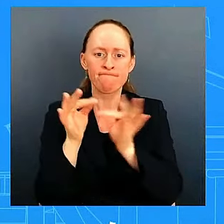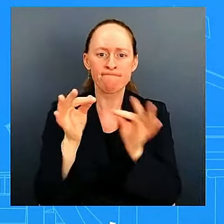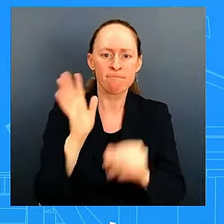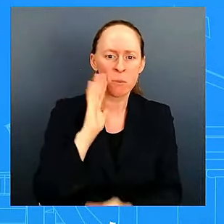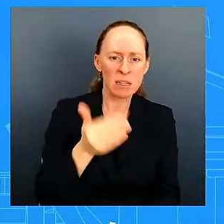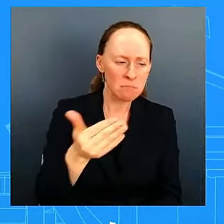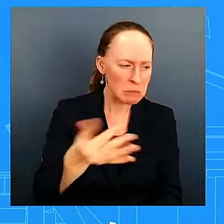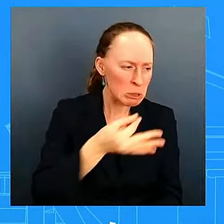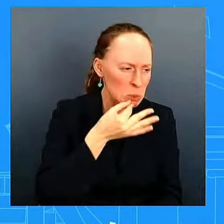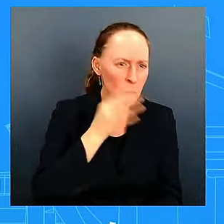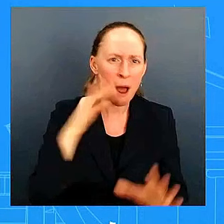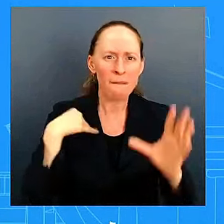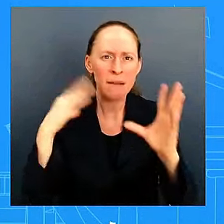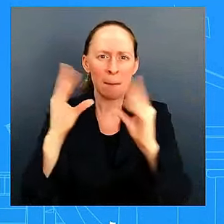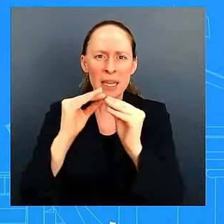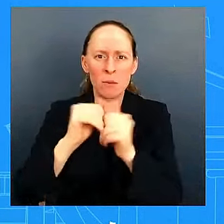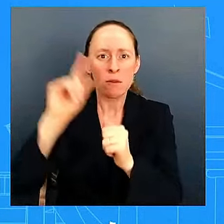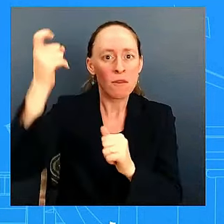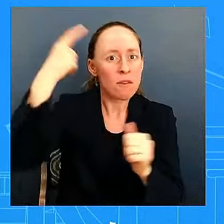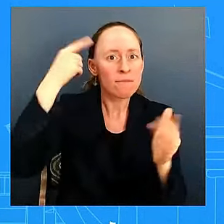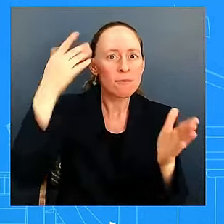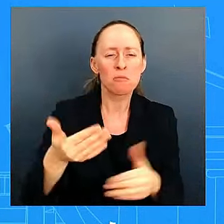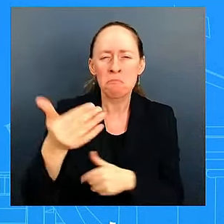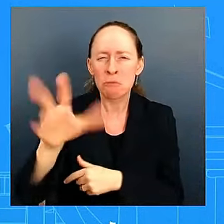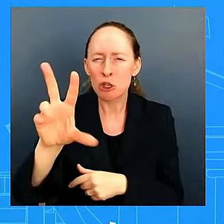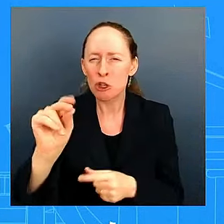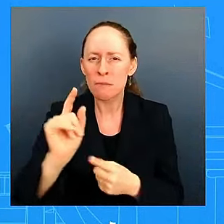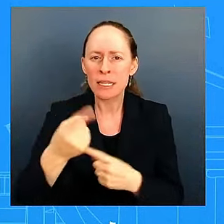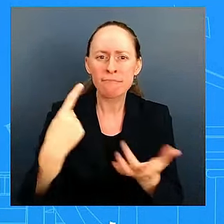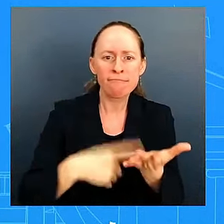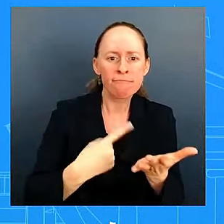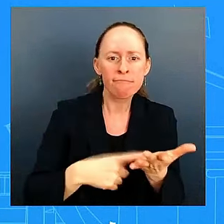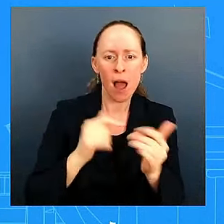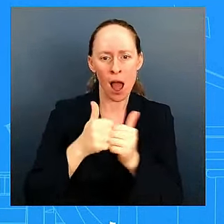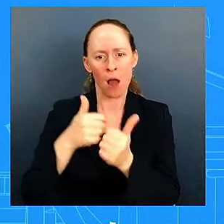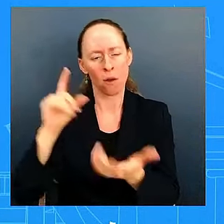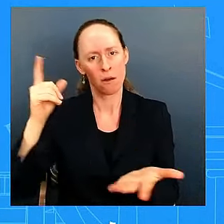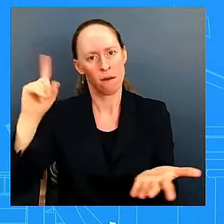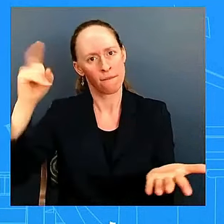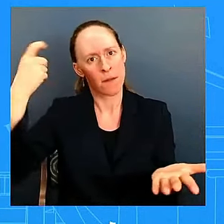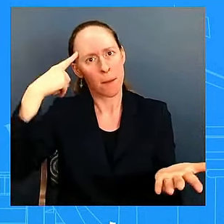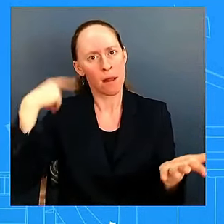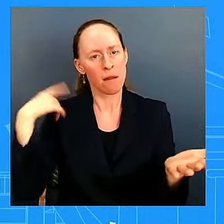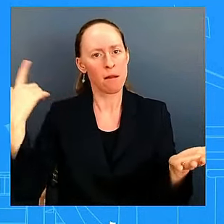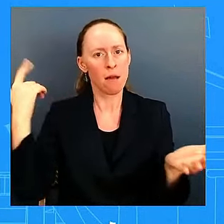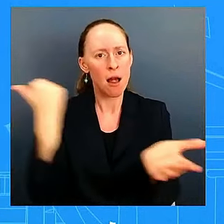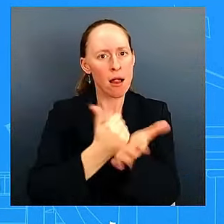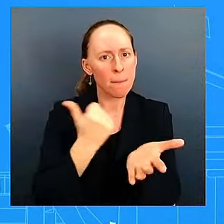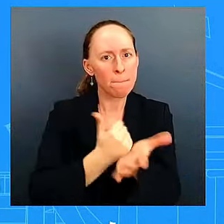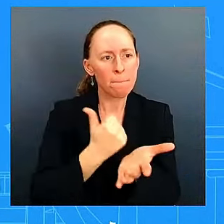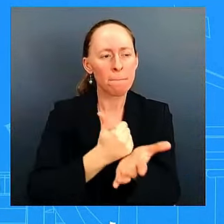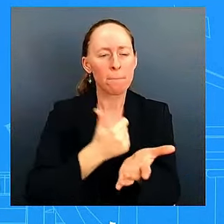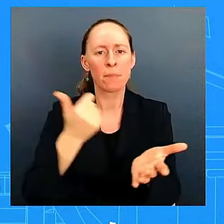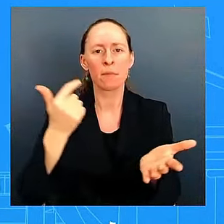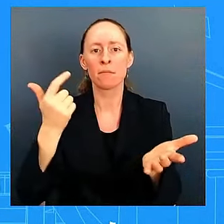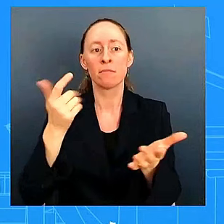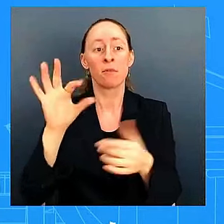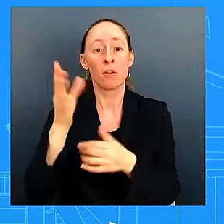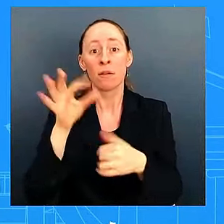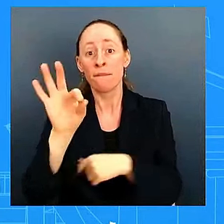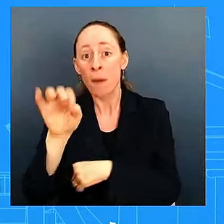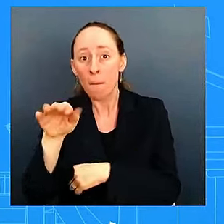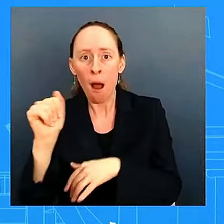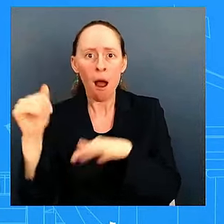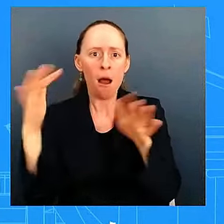government fema is going to continue to do working with the state and local governments as well we are on the ground we are on the ground and